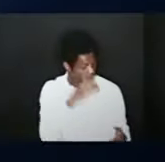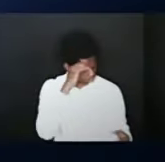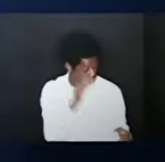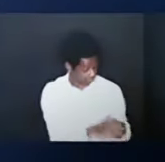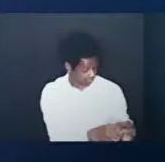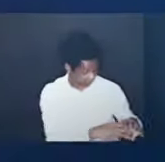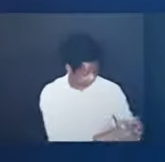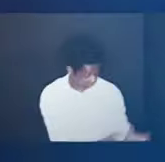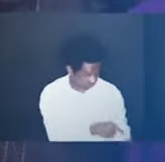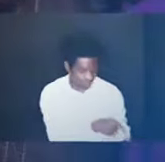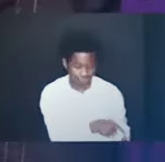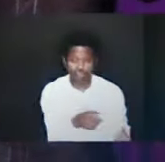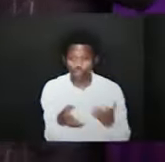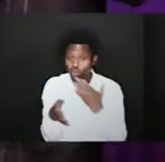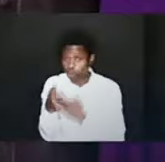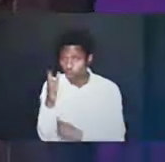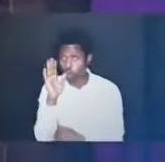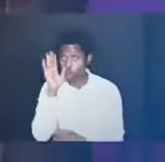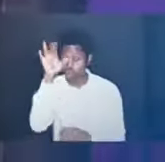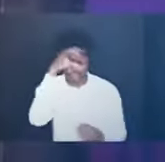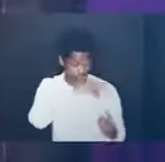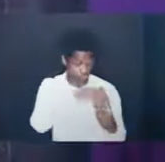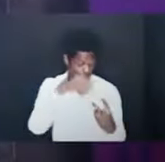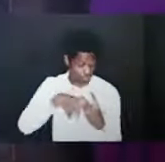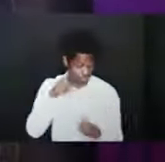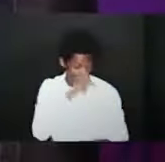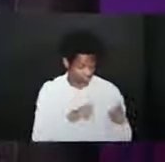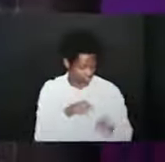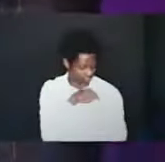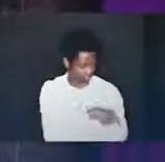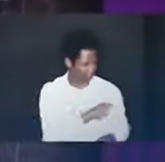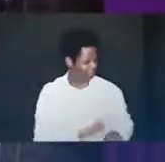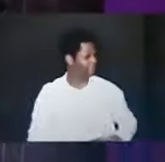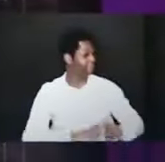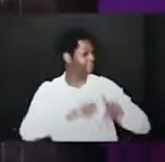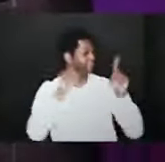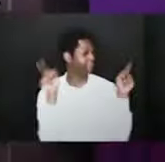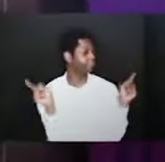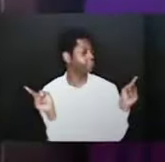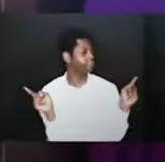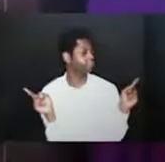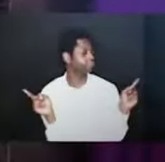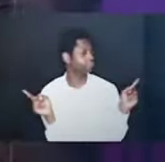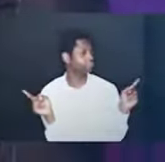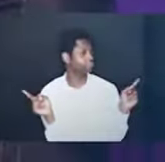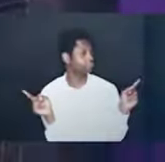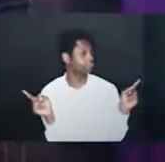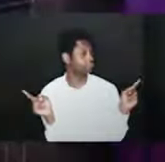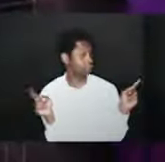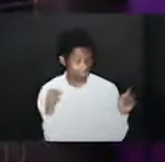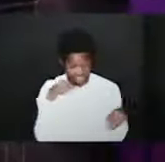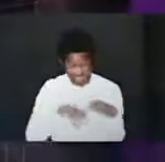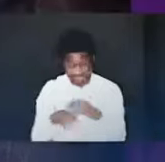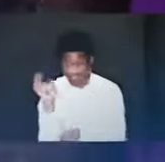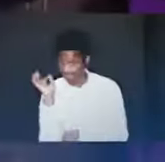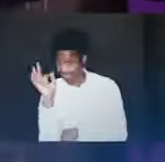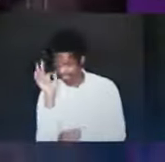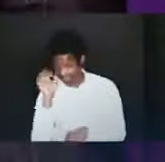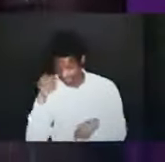who's chosen people what are totally different in this presentation